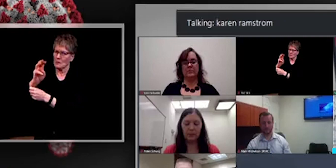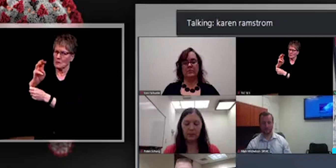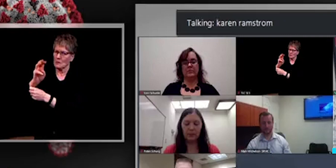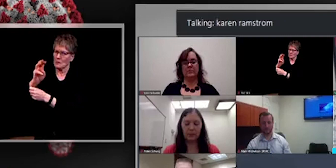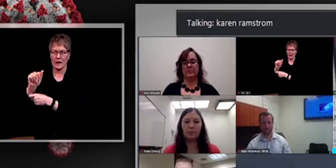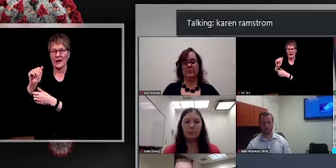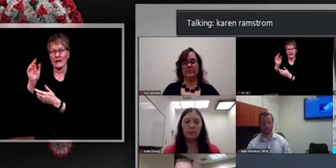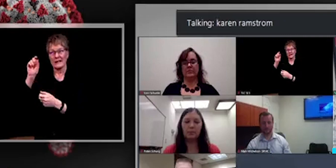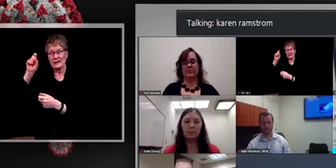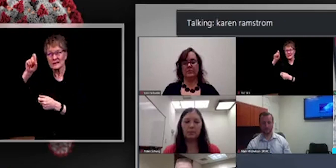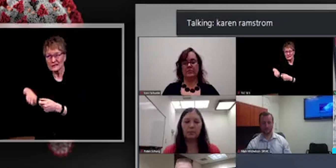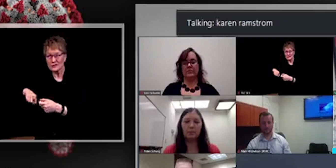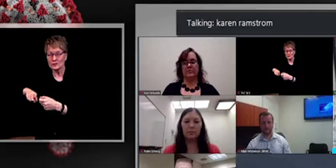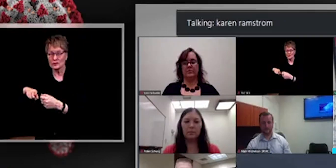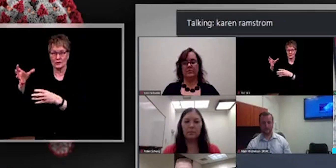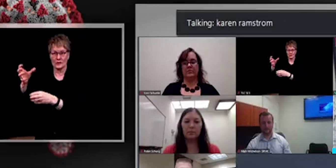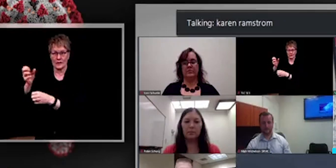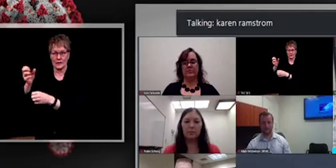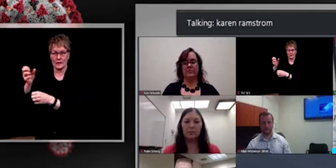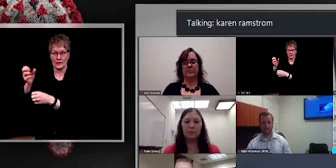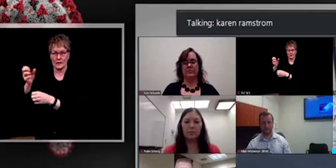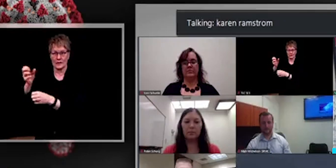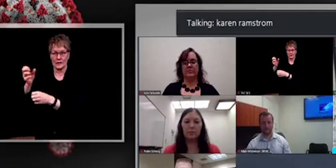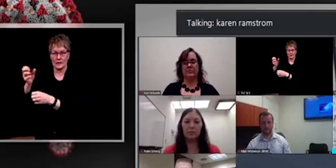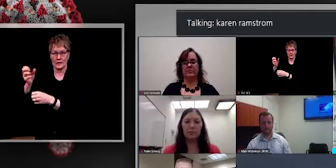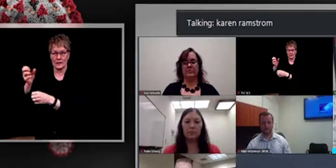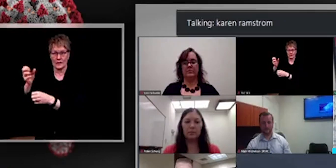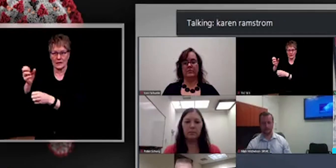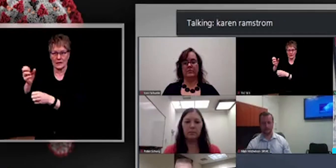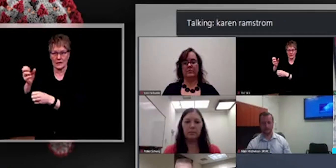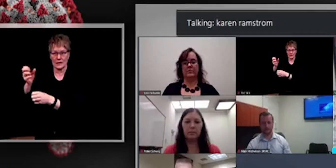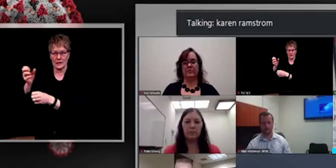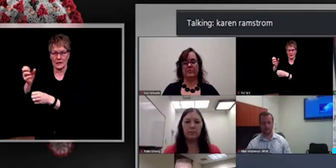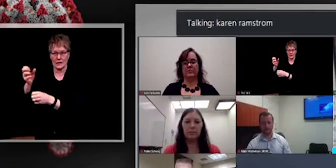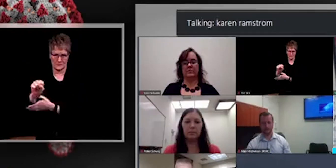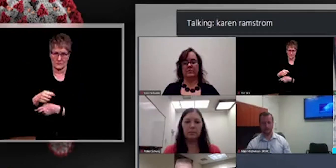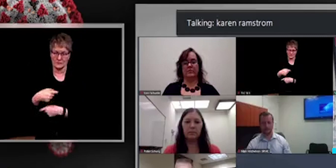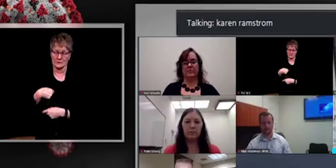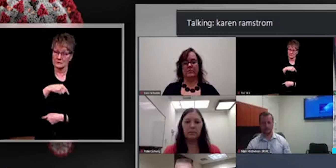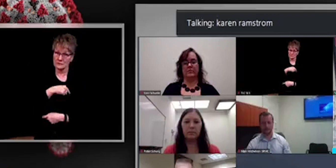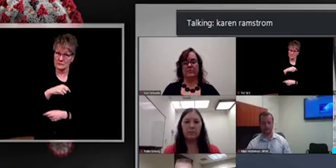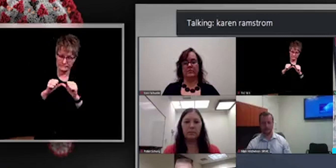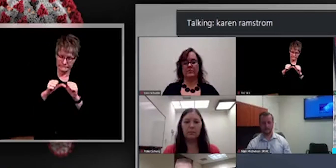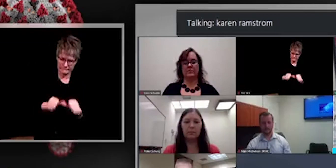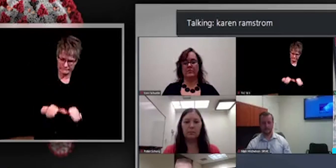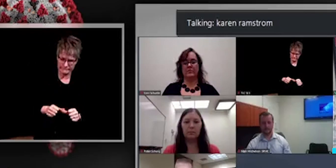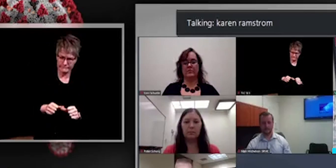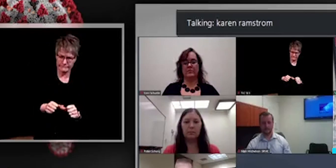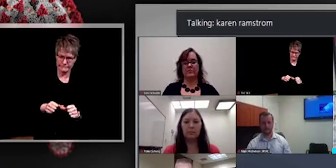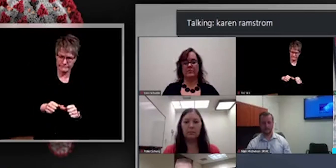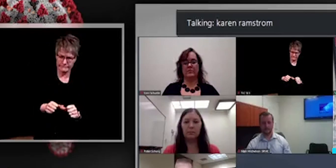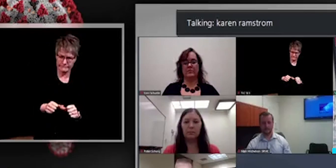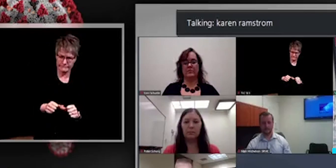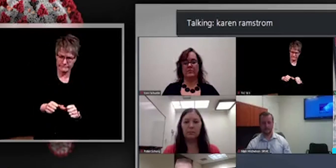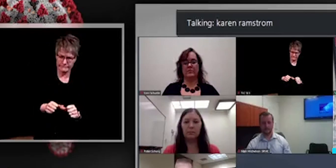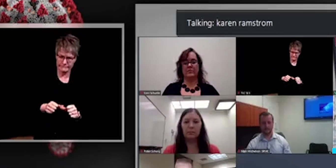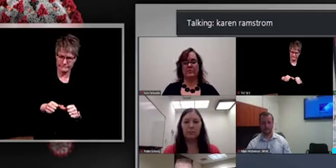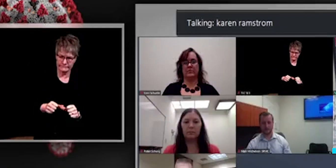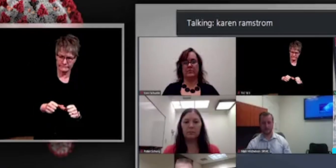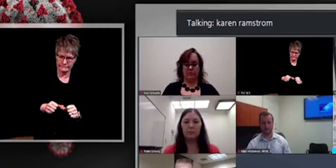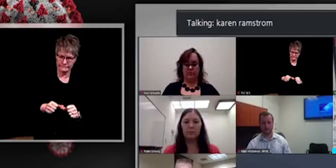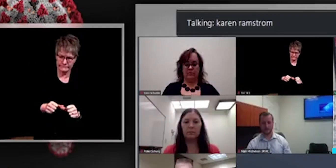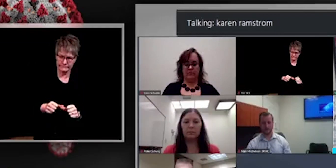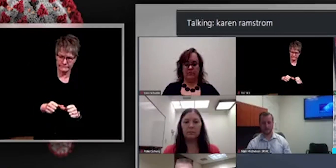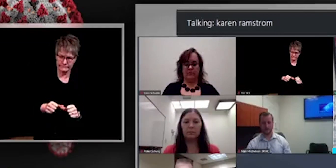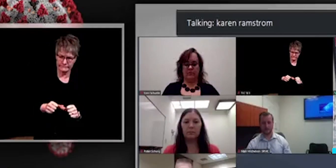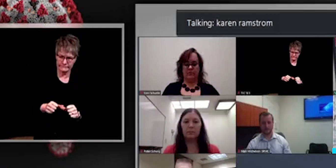receiving it early in the week. And so we'll again be doing a lot of looking at, um, what are priority groups and what, how much have